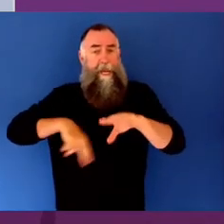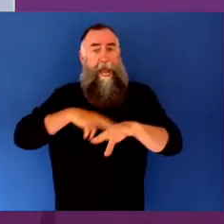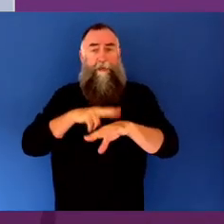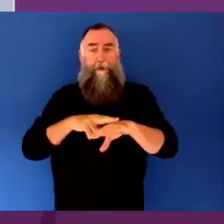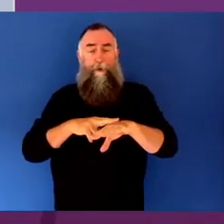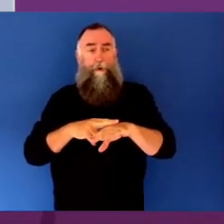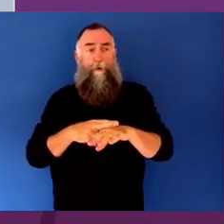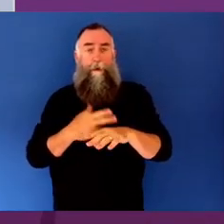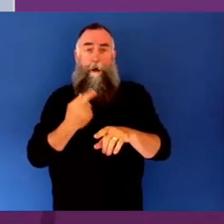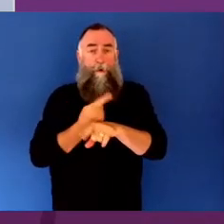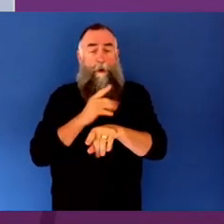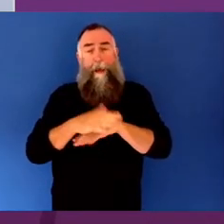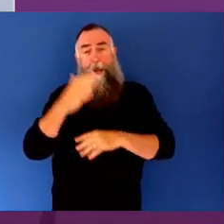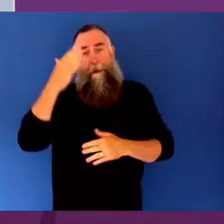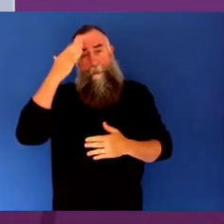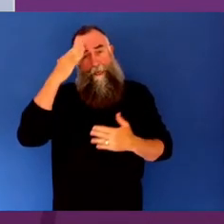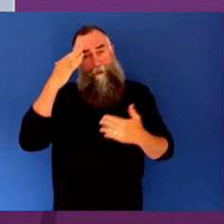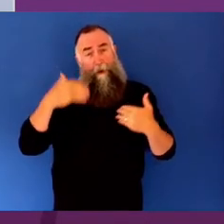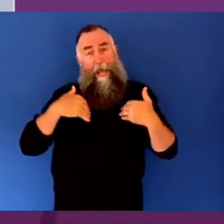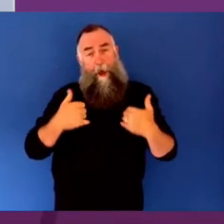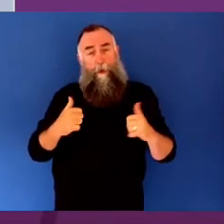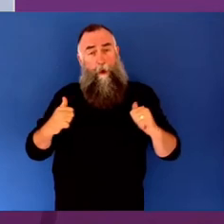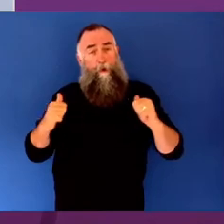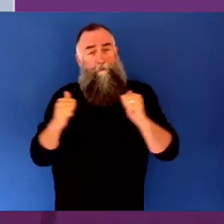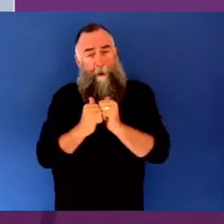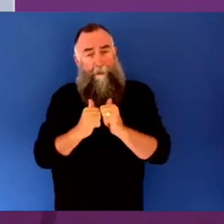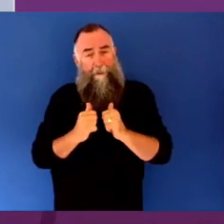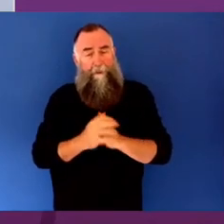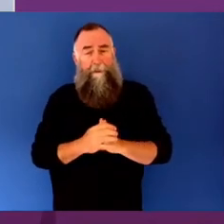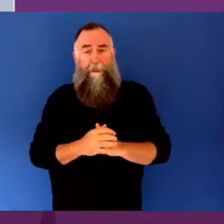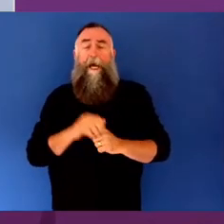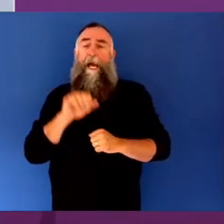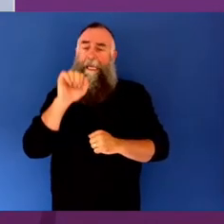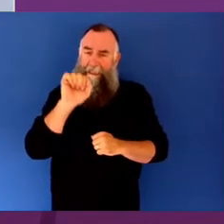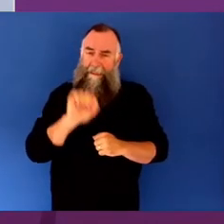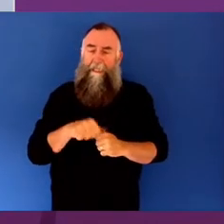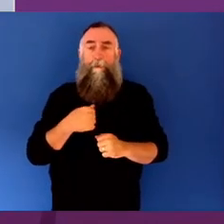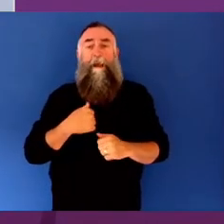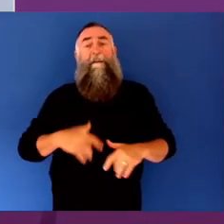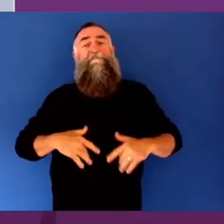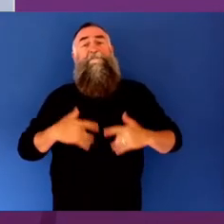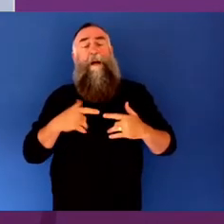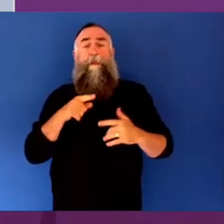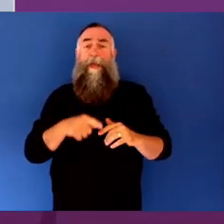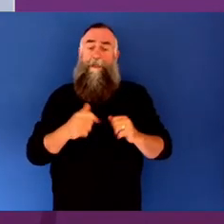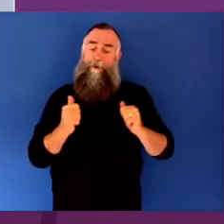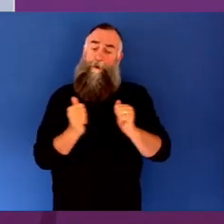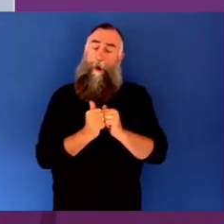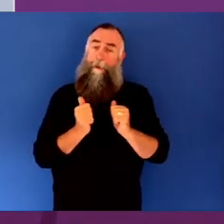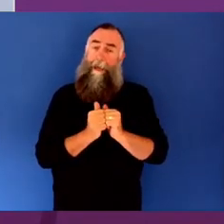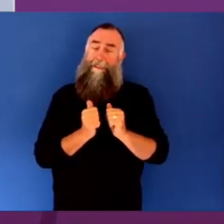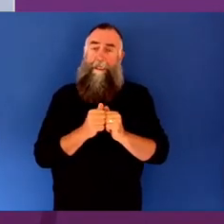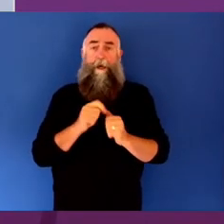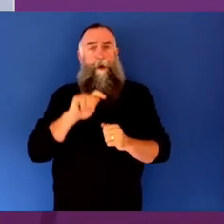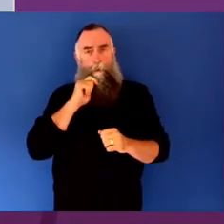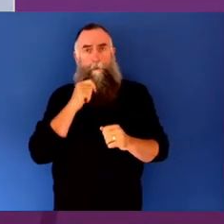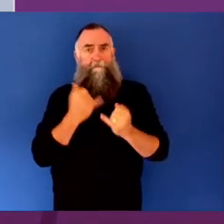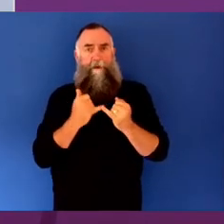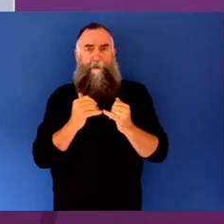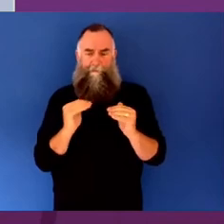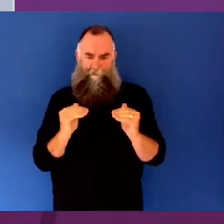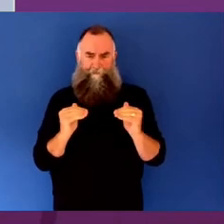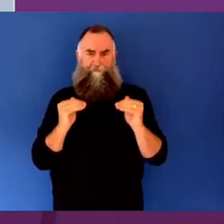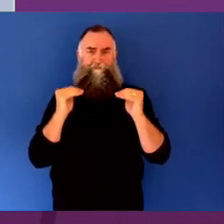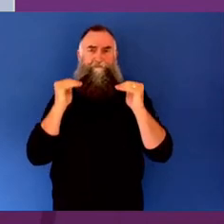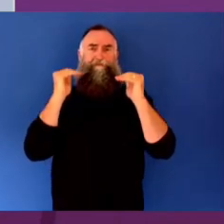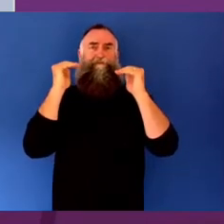We think that that's going to be a pretty high level principles based document and be supported by a number of bilateral agreements. But I think one